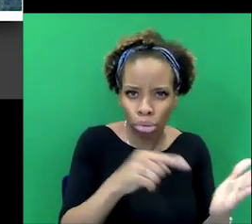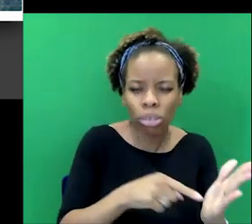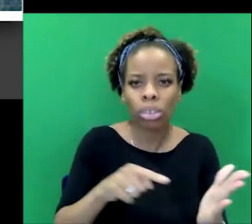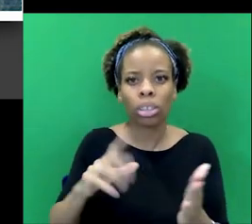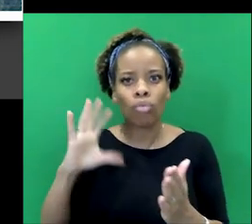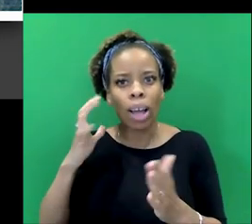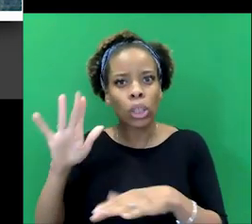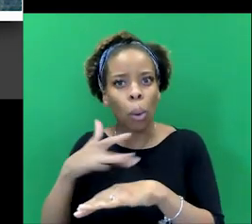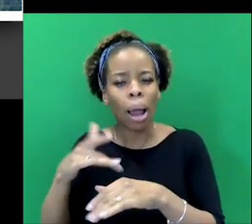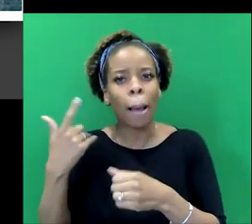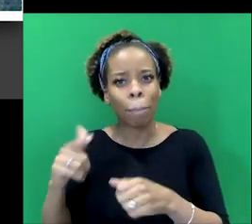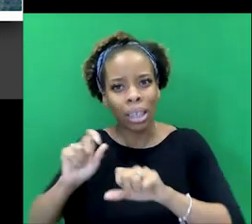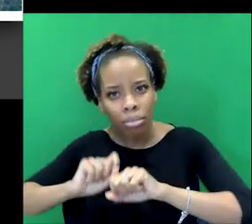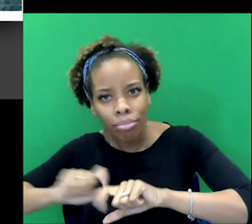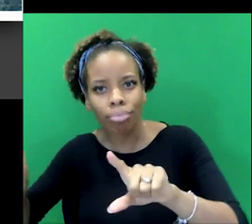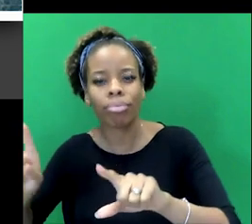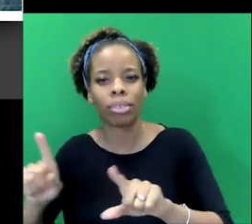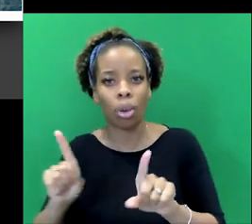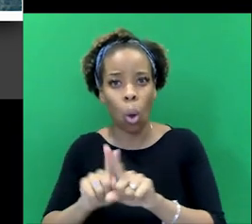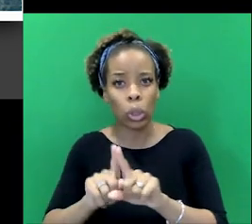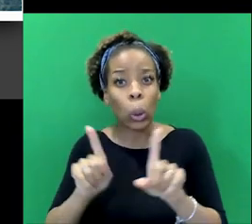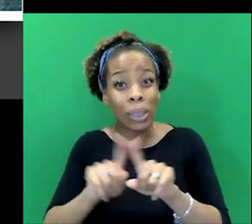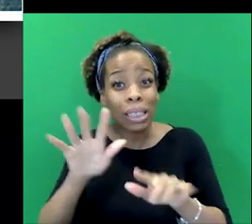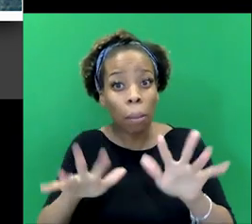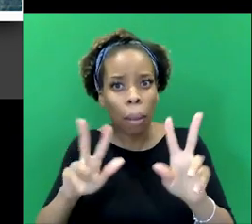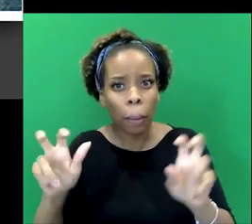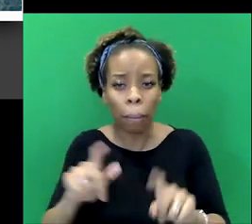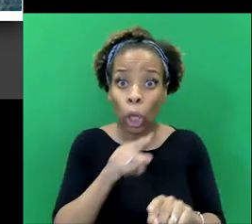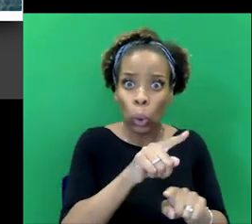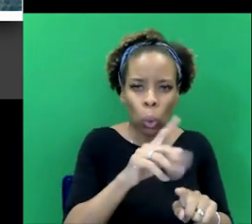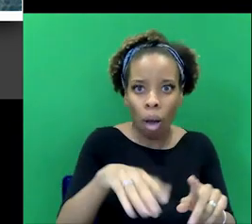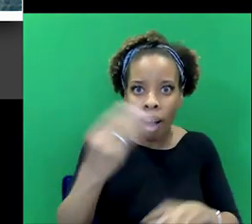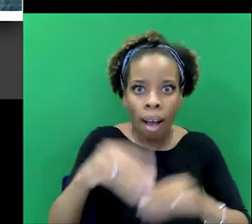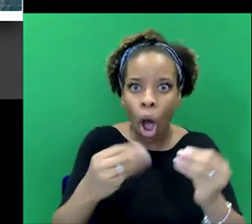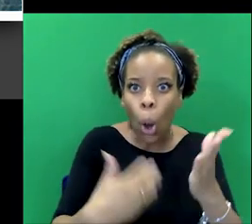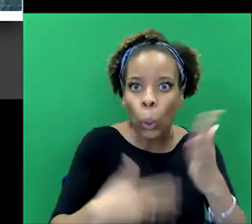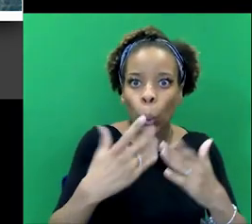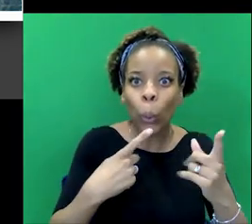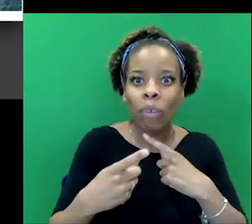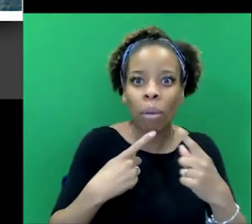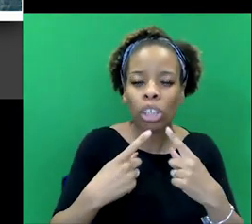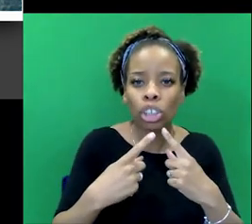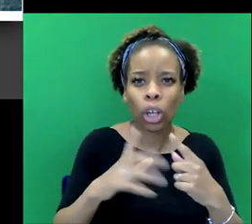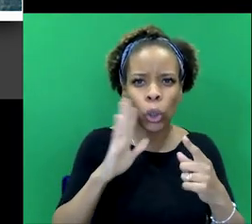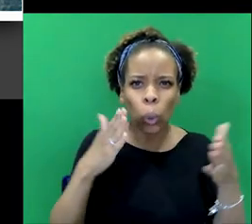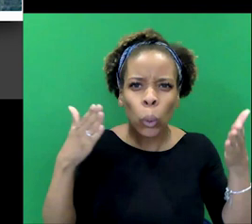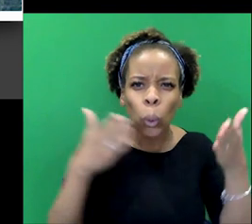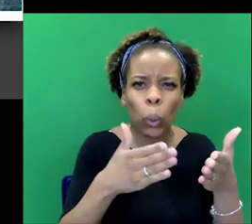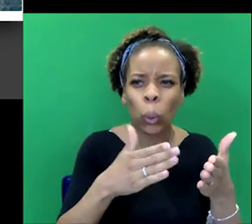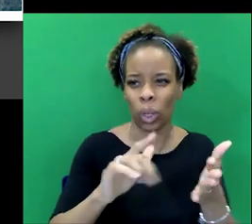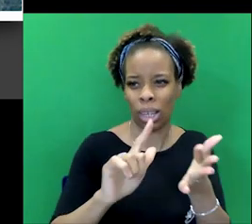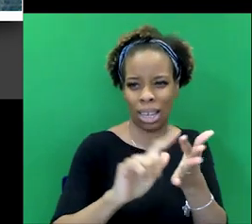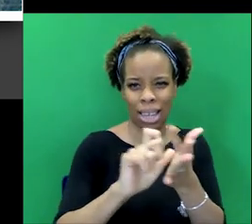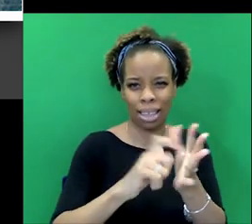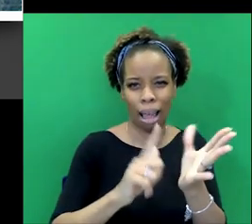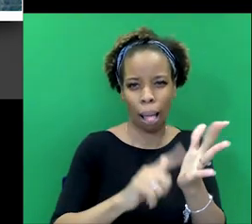But you have so much new material on this, and a focus on the whole of the Adalji family, and